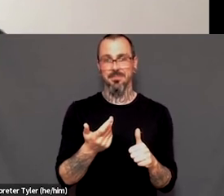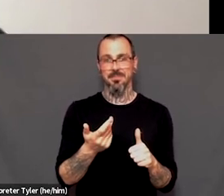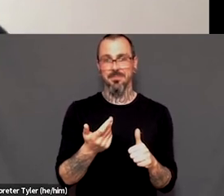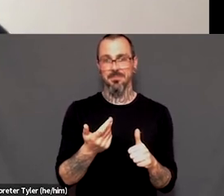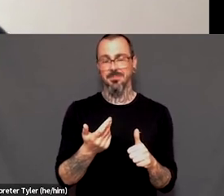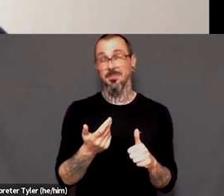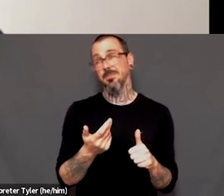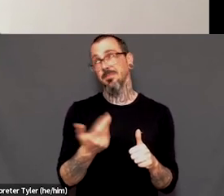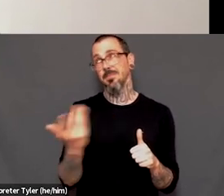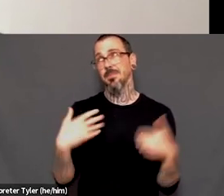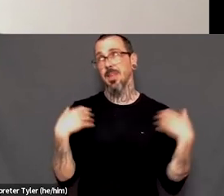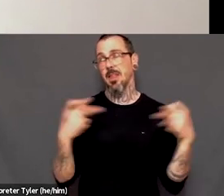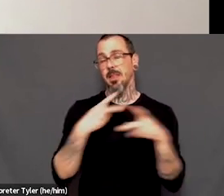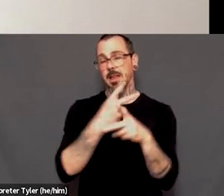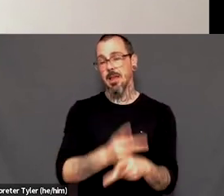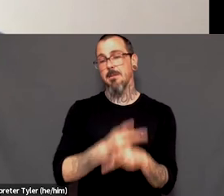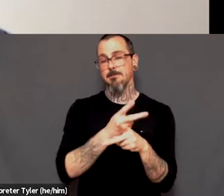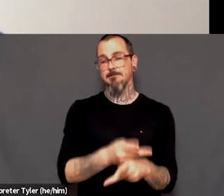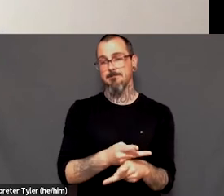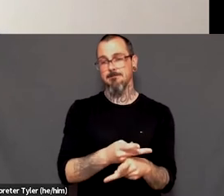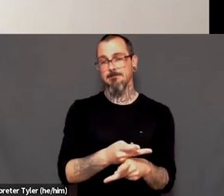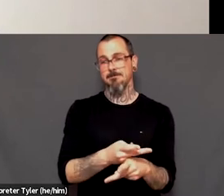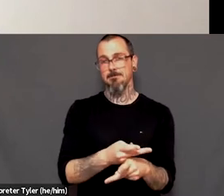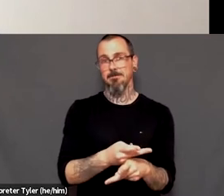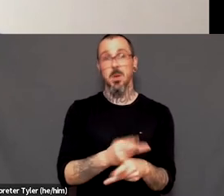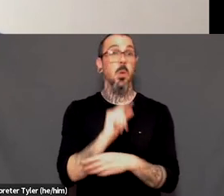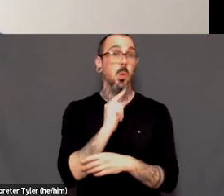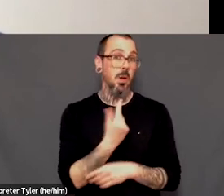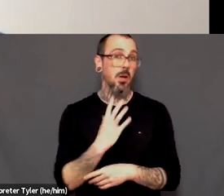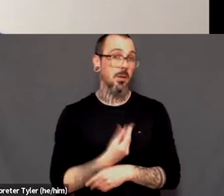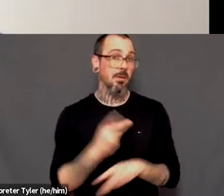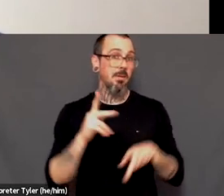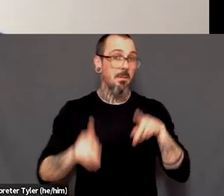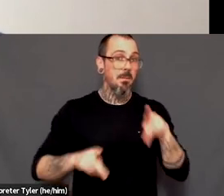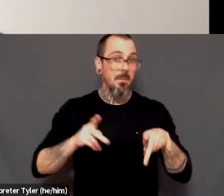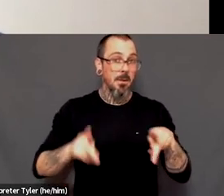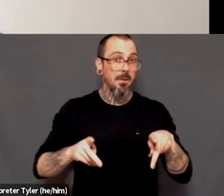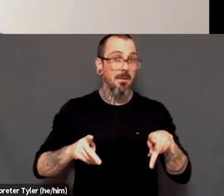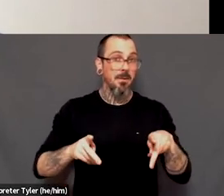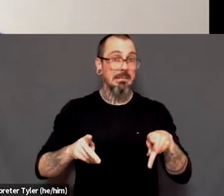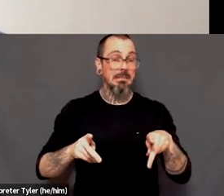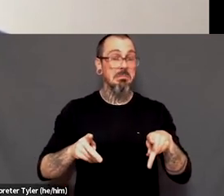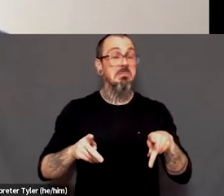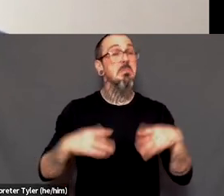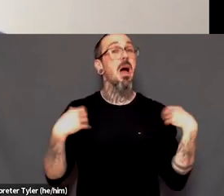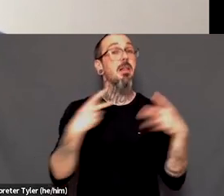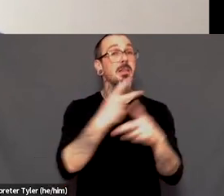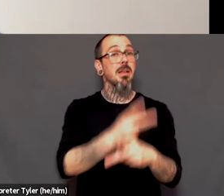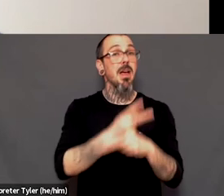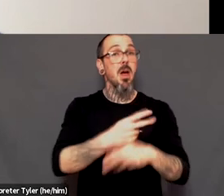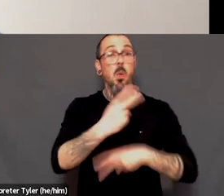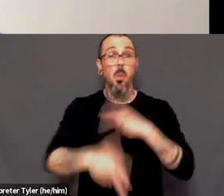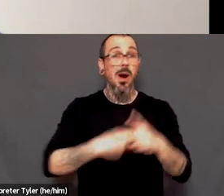any healthcare that queer and trans people need is primary healthcare. It's